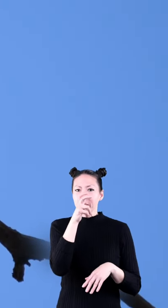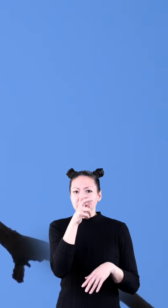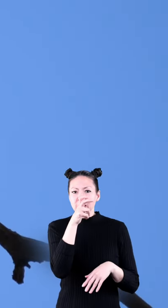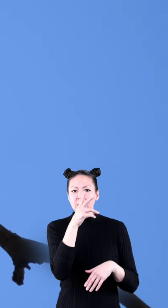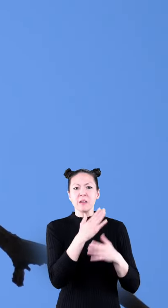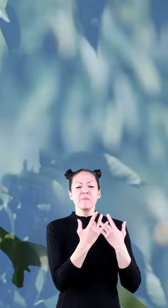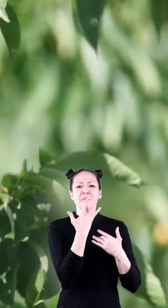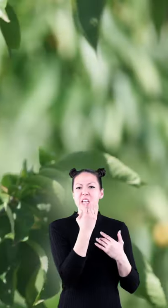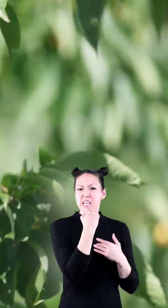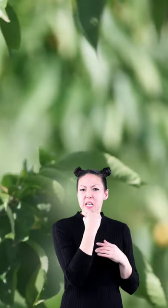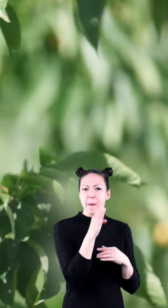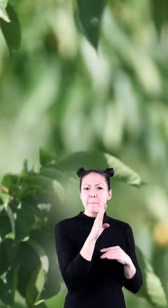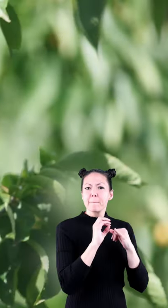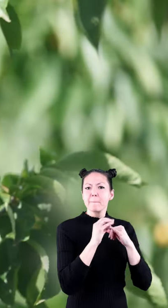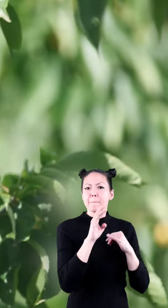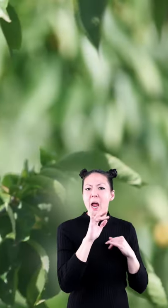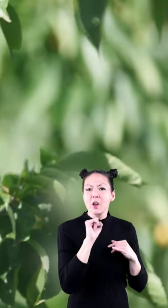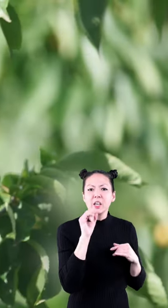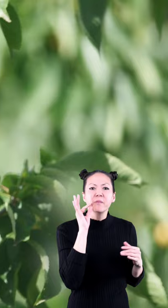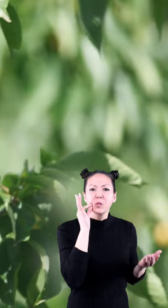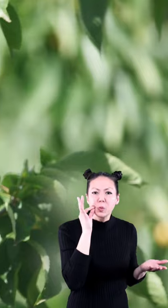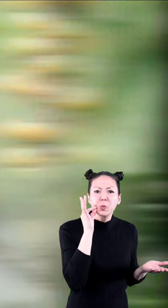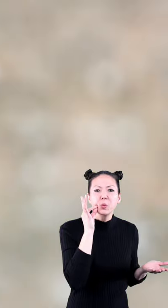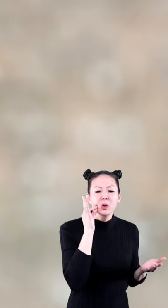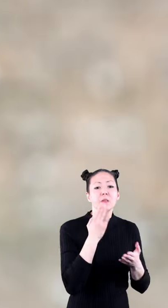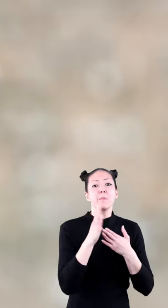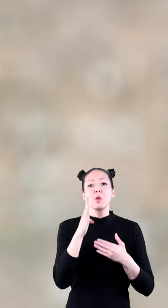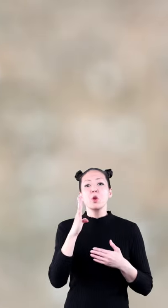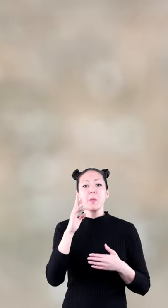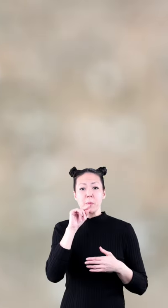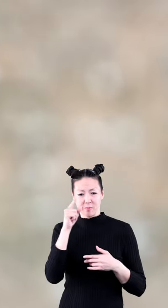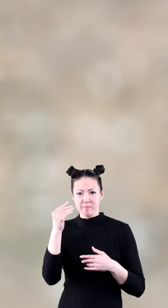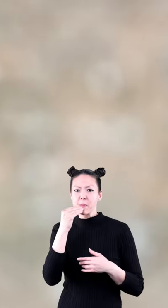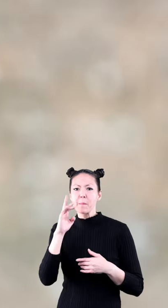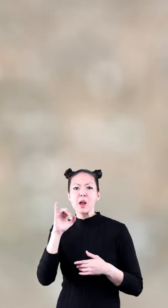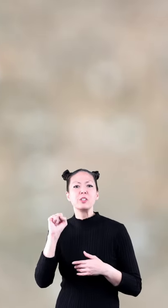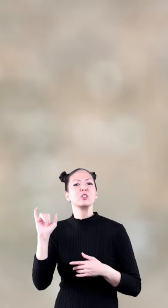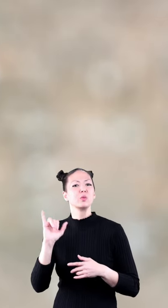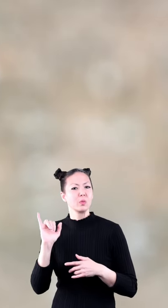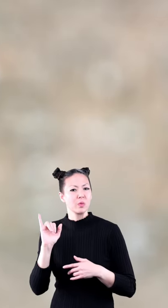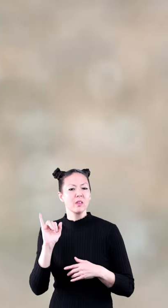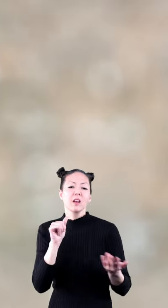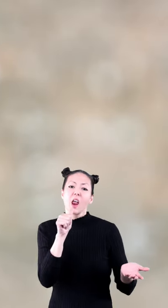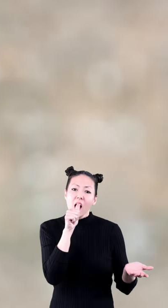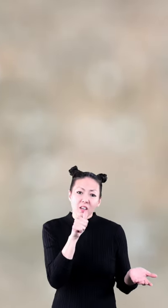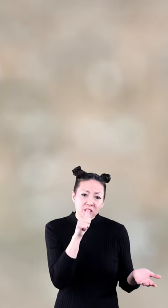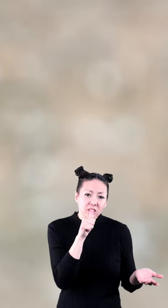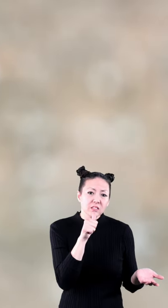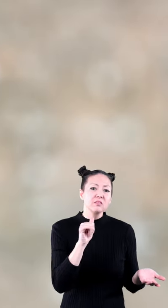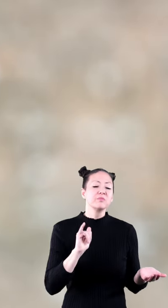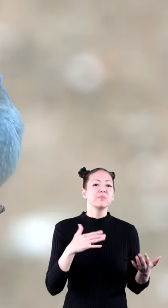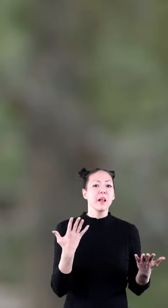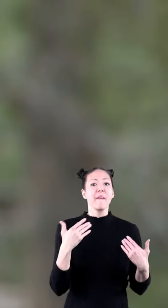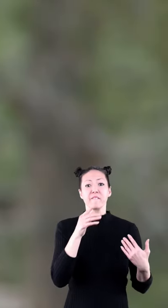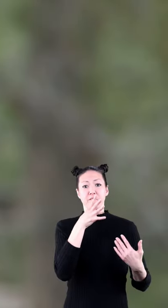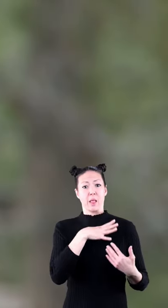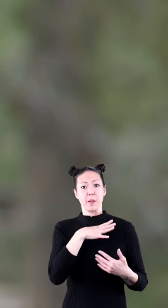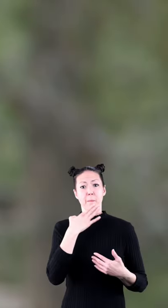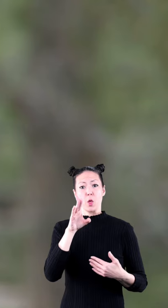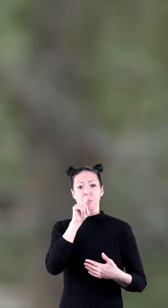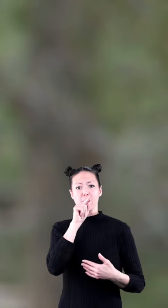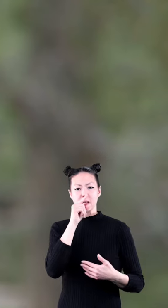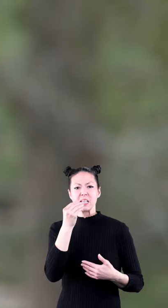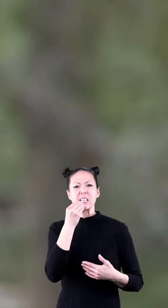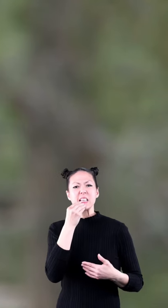insects but also eat berries bluebirds eat berries too as well as nuts female